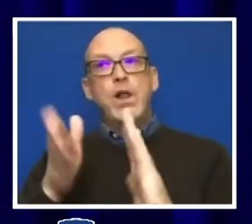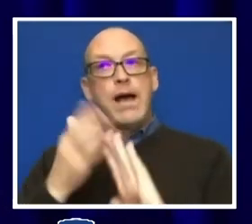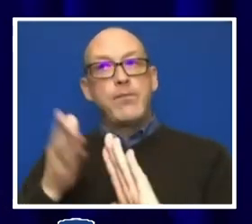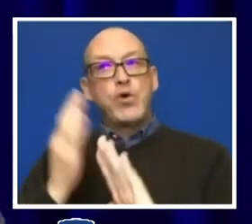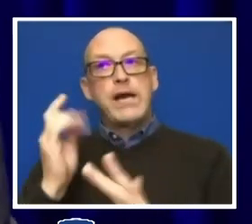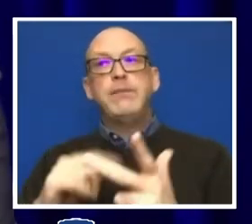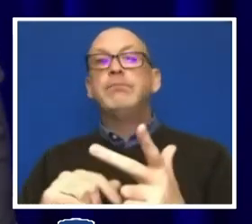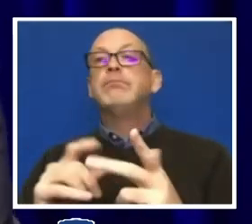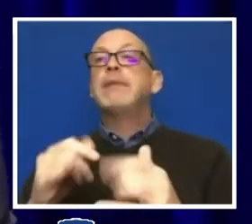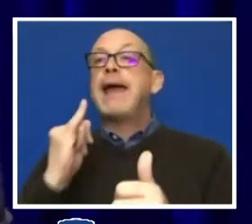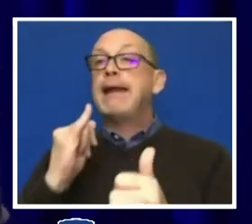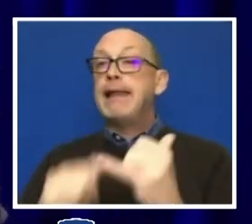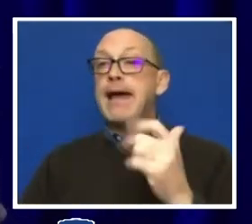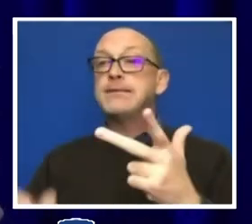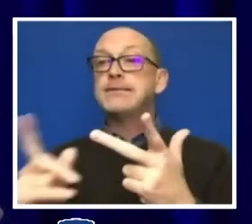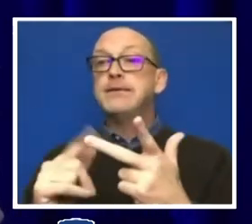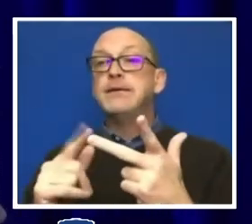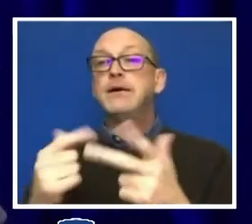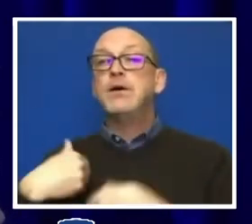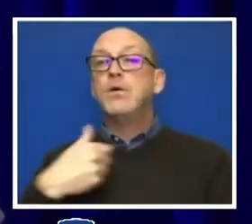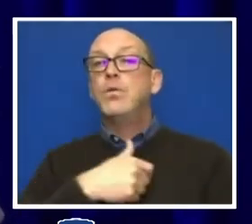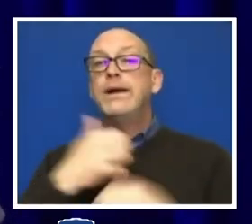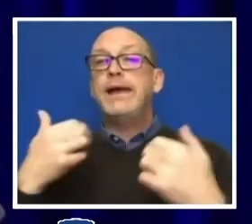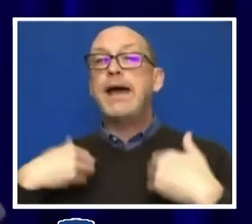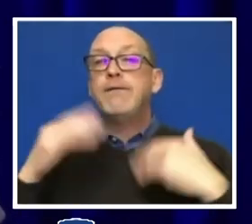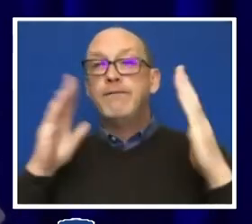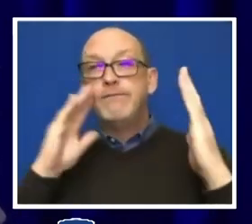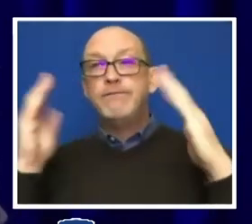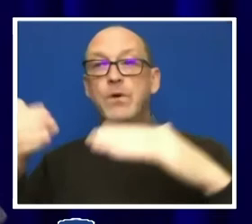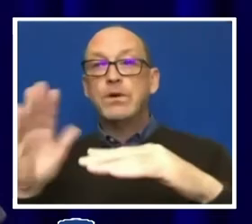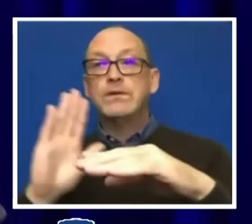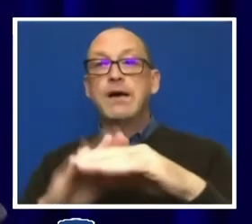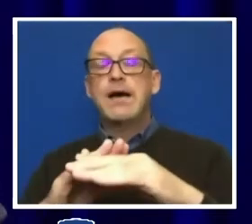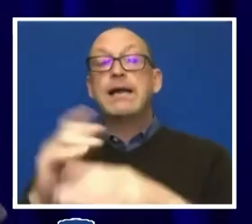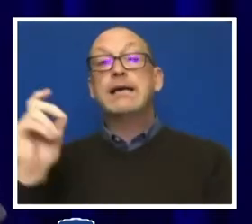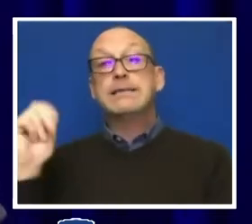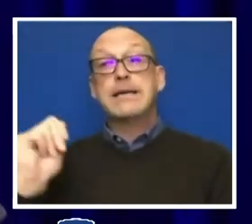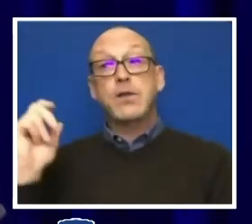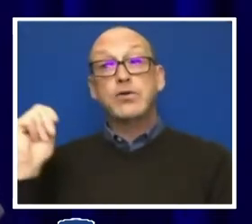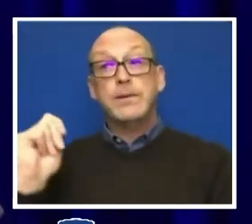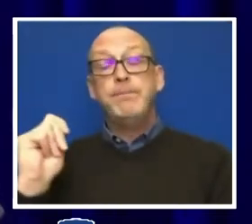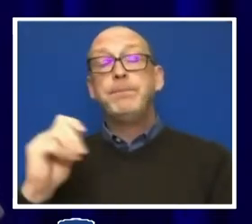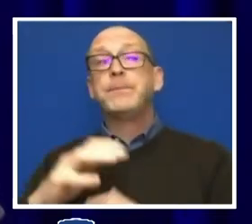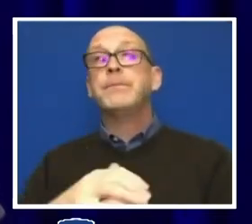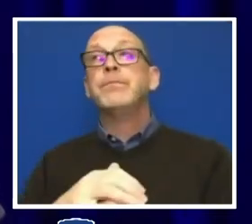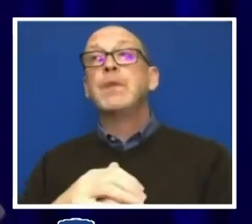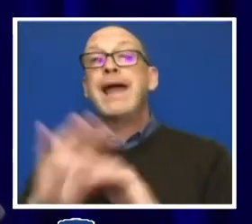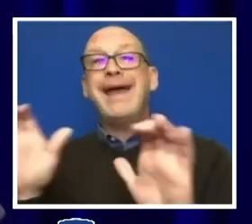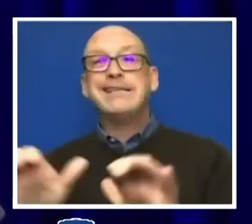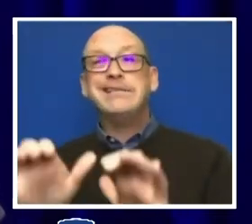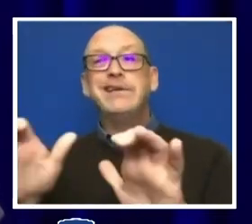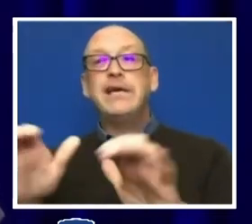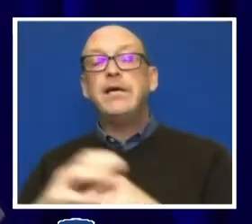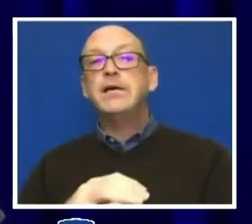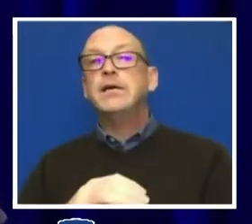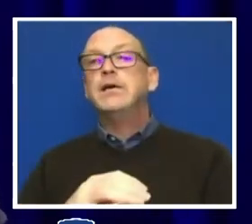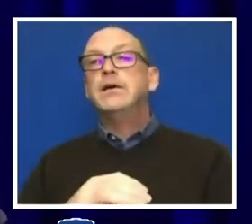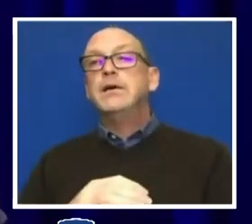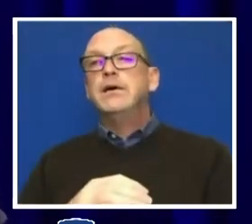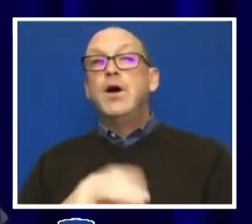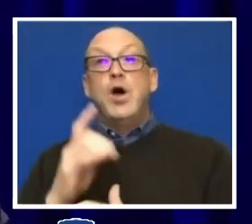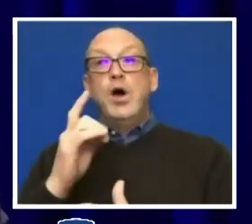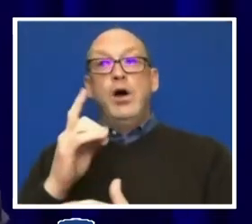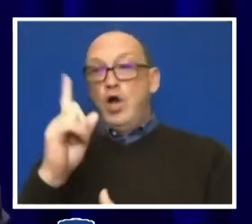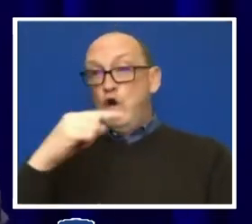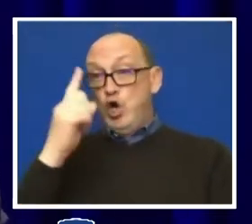we have the focus on the scholarship activity. What would that look